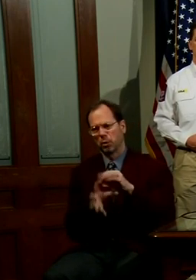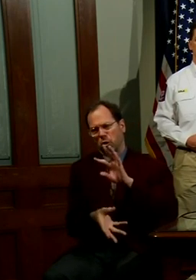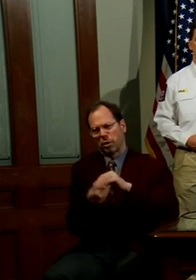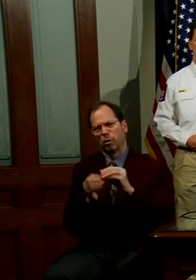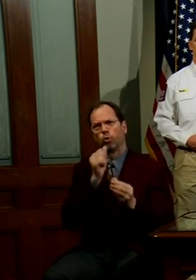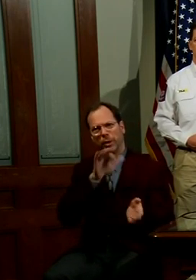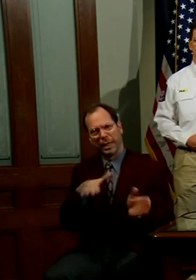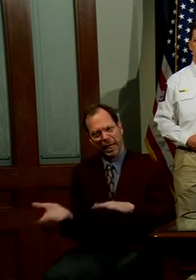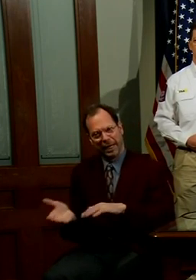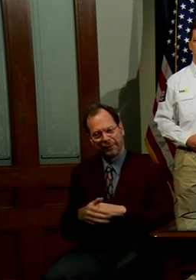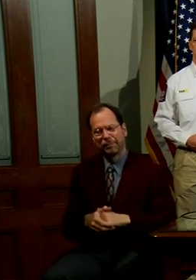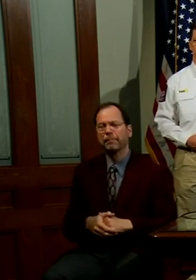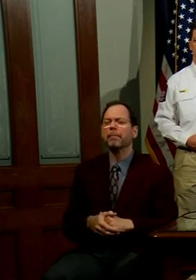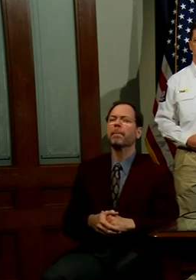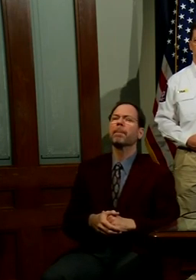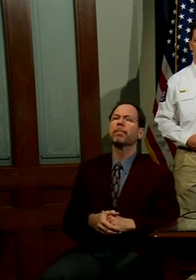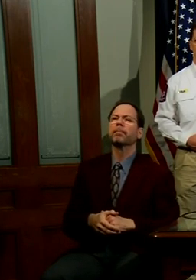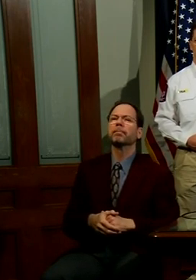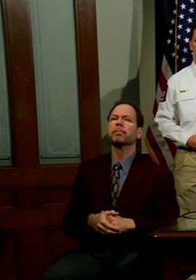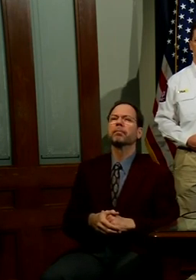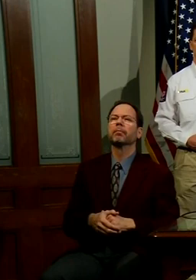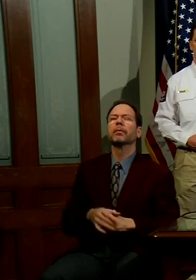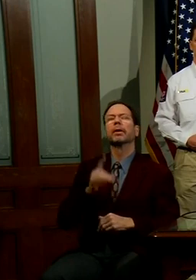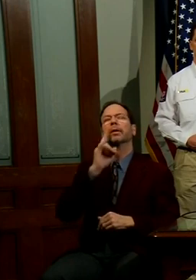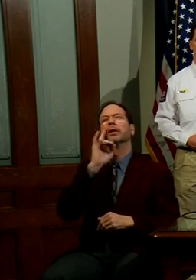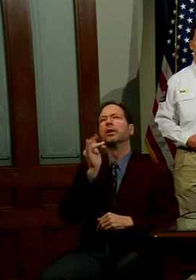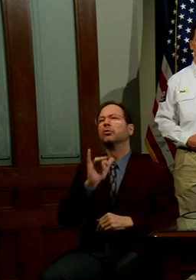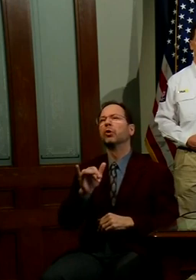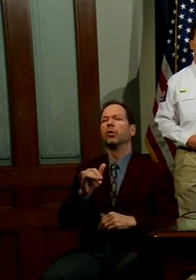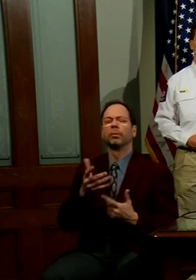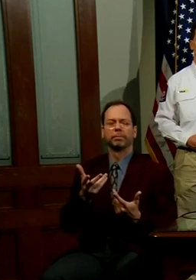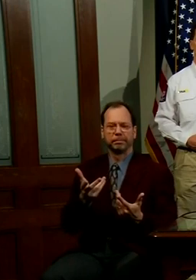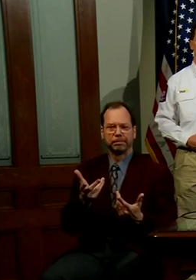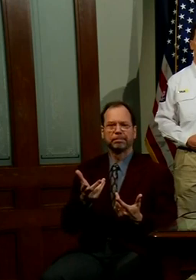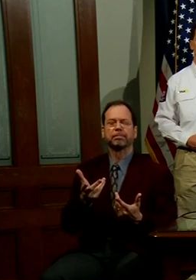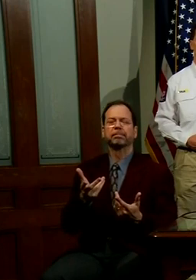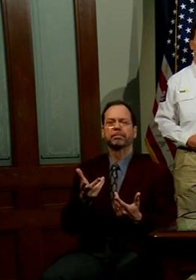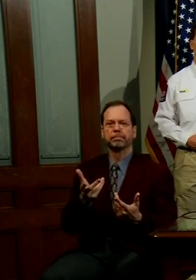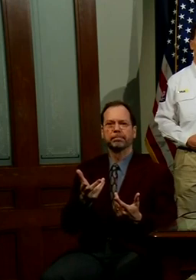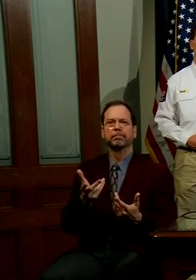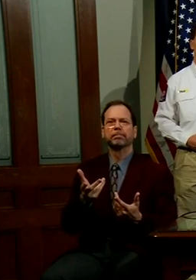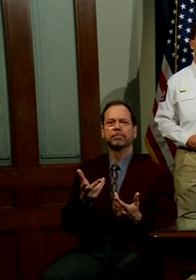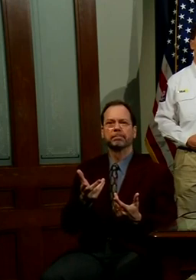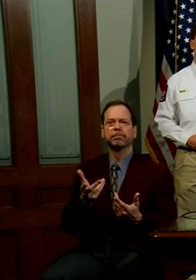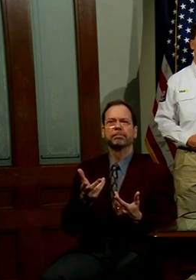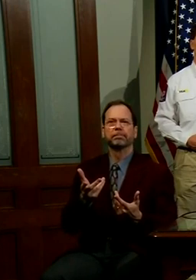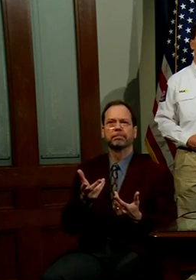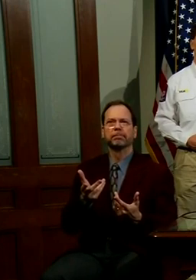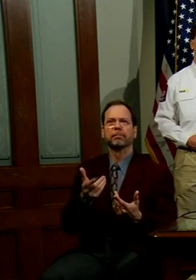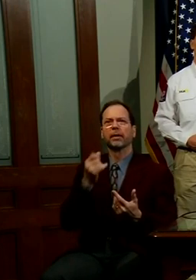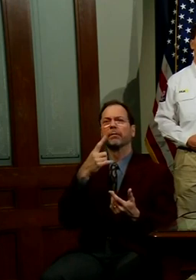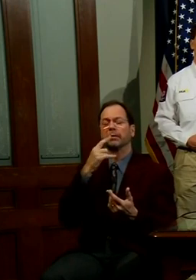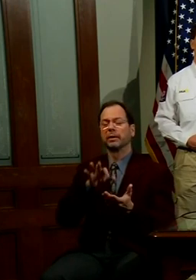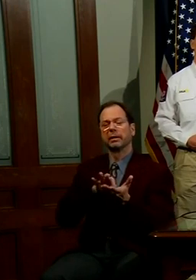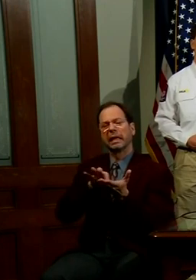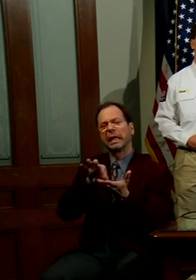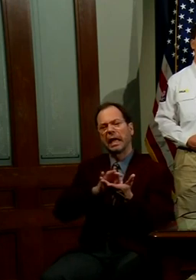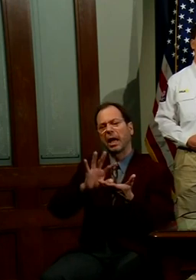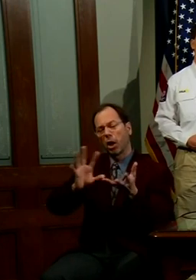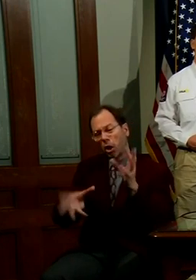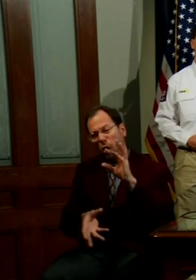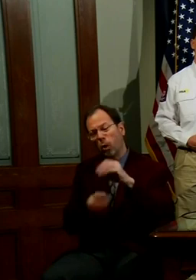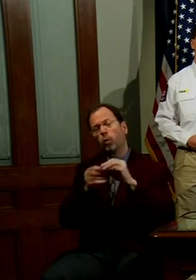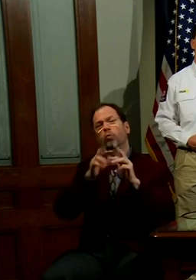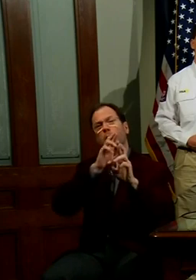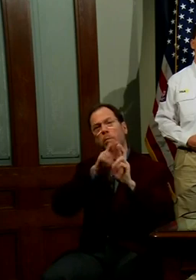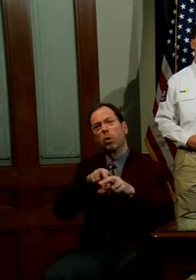Similarly, if you look at the growth trend line of cumulative cases that have been